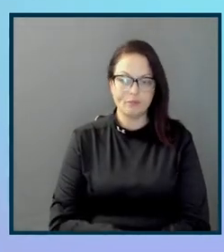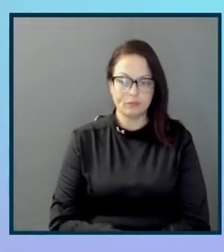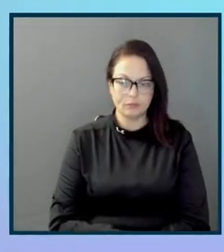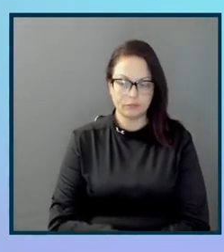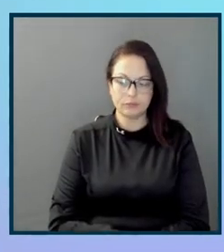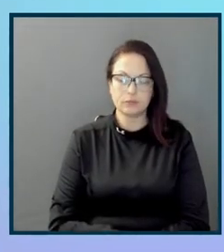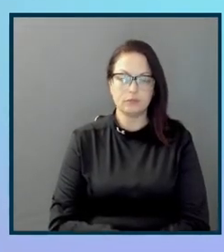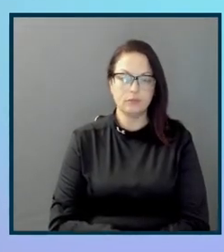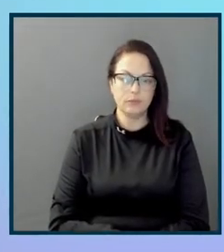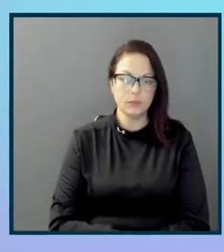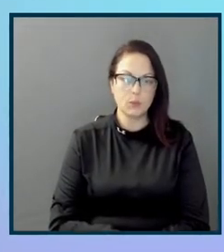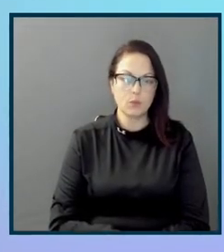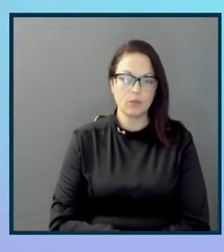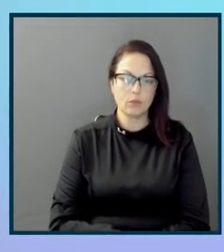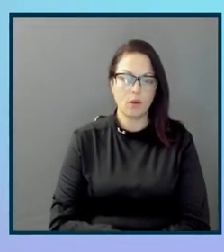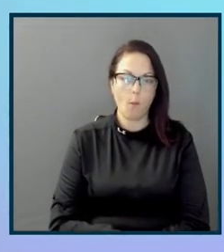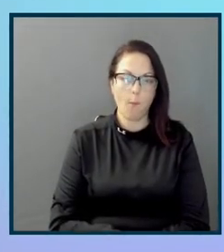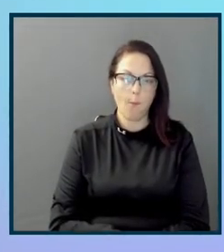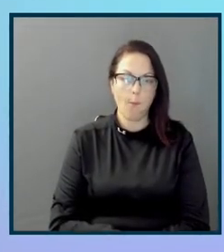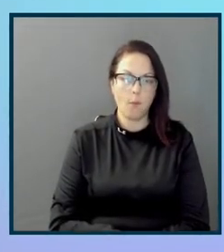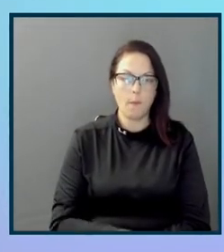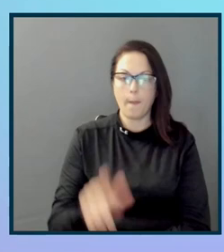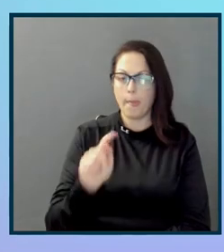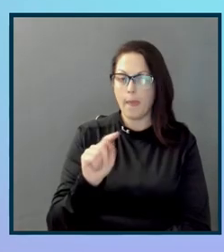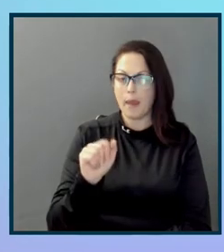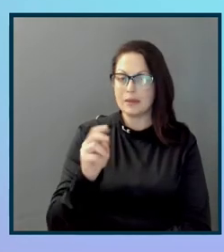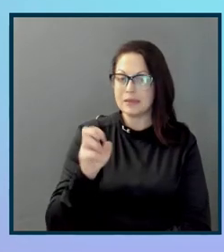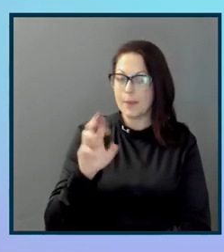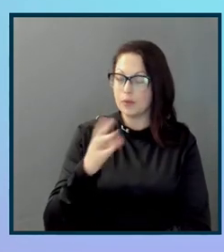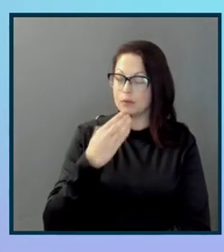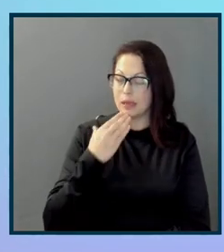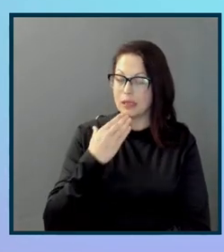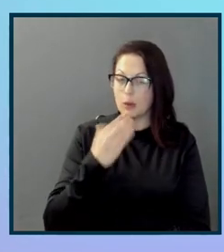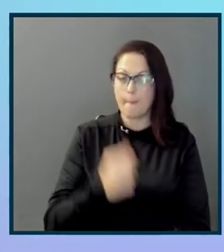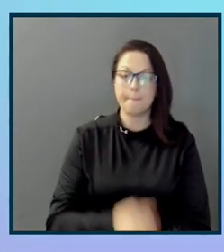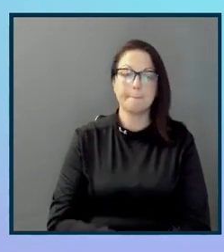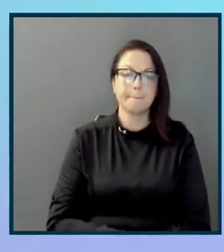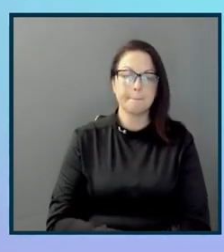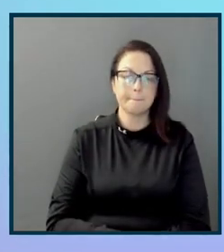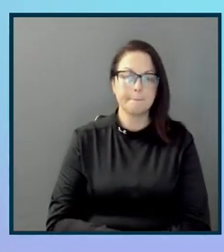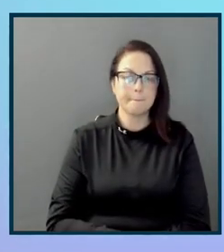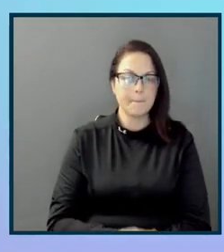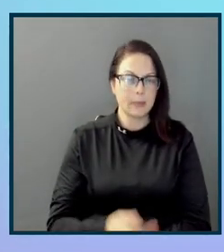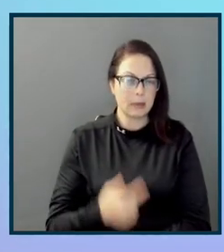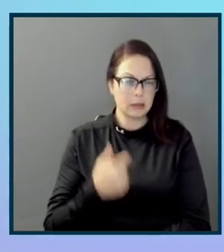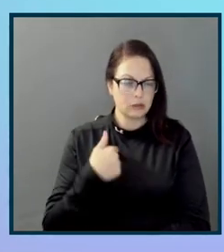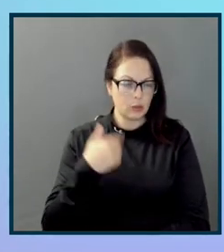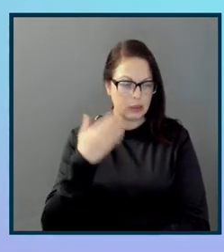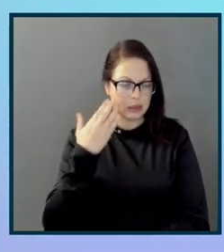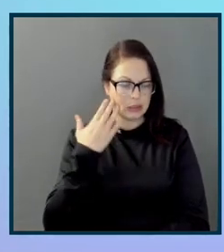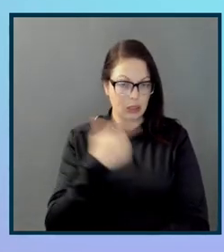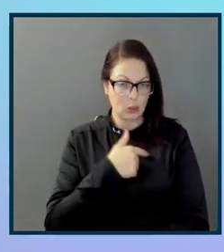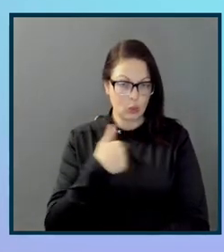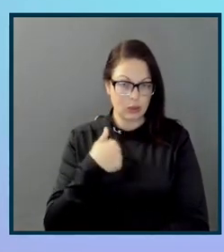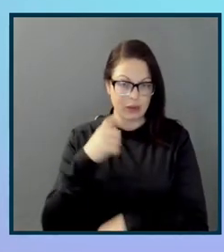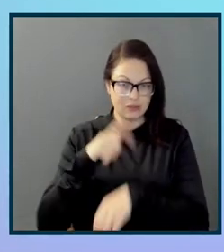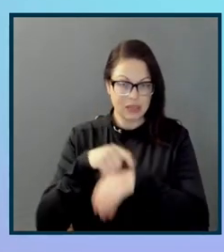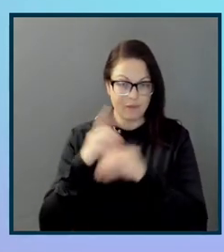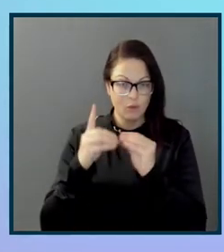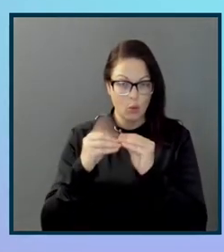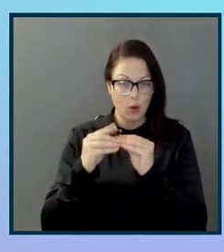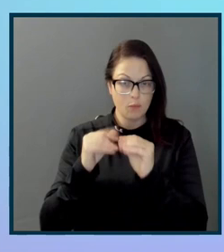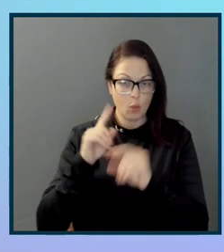Excellent. Thank you, both Devin and Rachel. All right. So, I think we have time, maybe, for one more question.